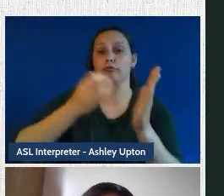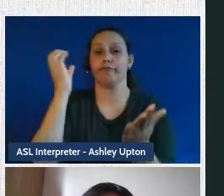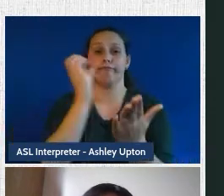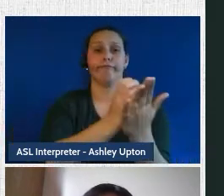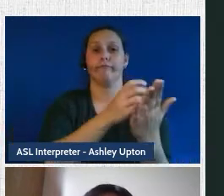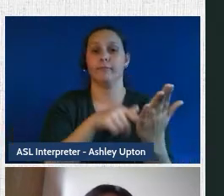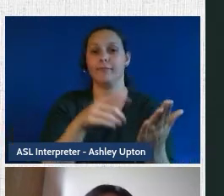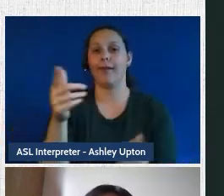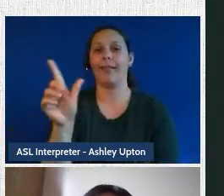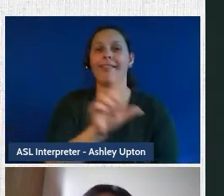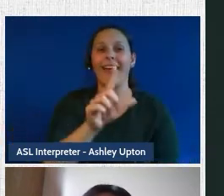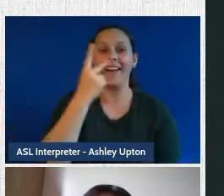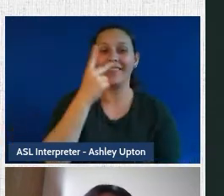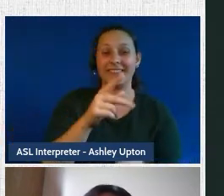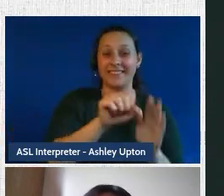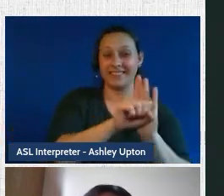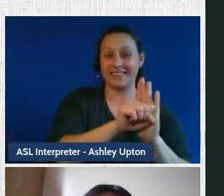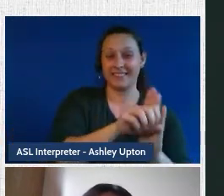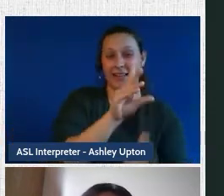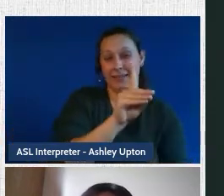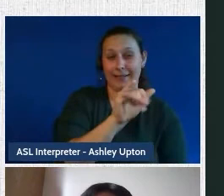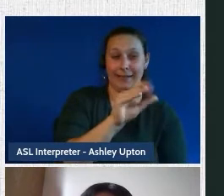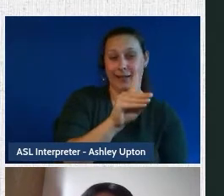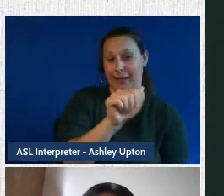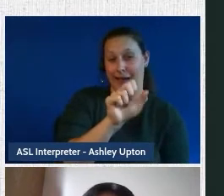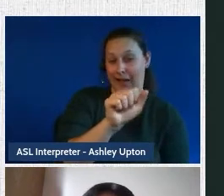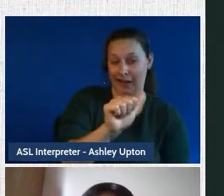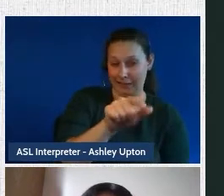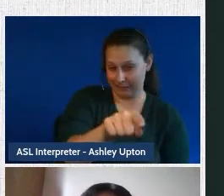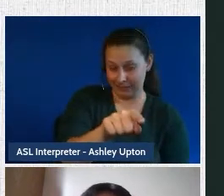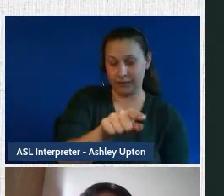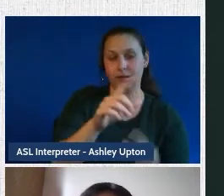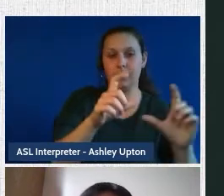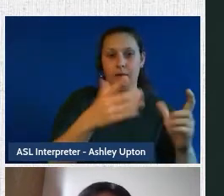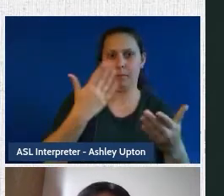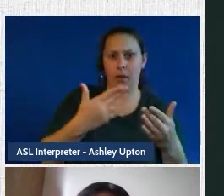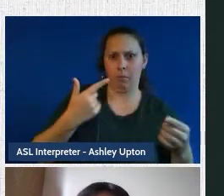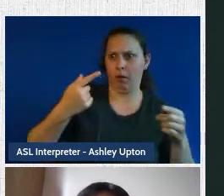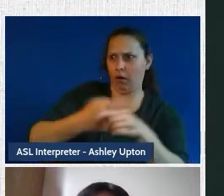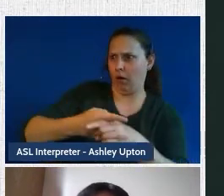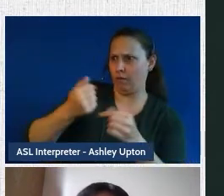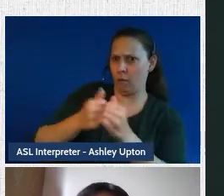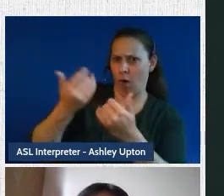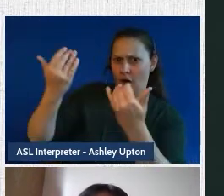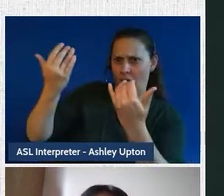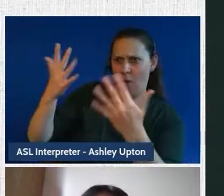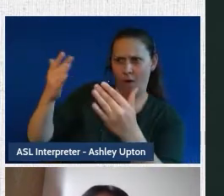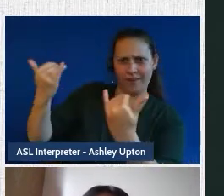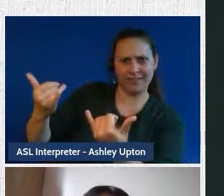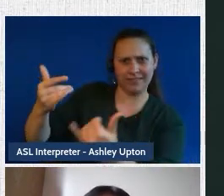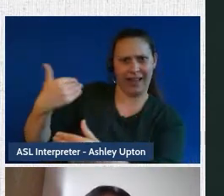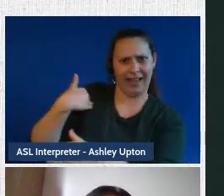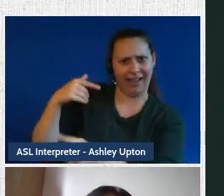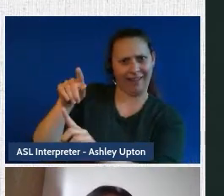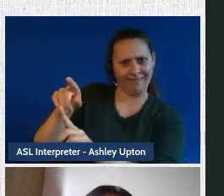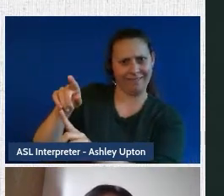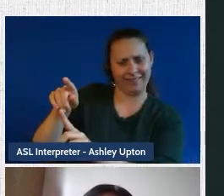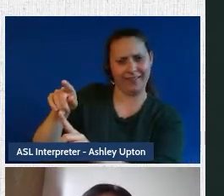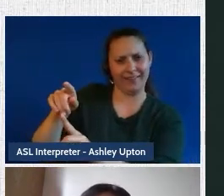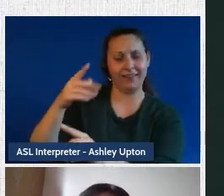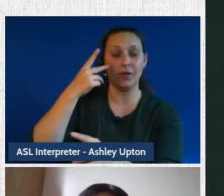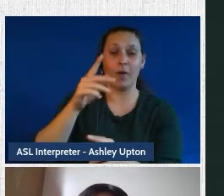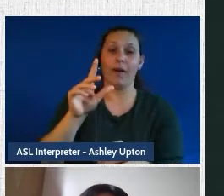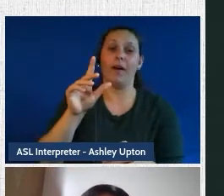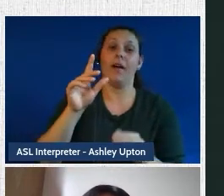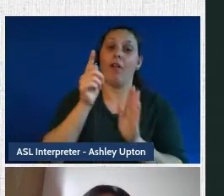left. So you're not sure whether or not there will be a conflict with a trademark that already exists in the market. So actually on the law side,